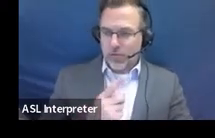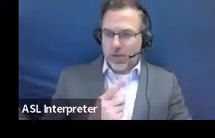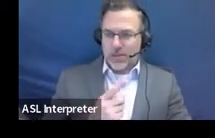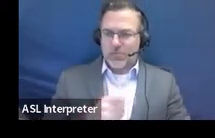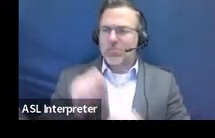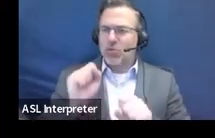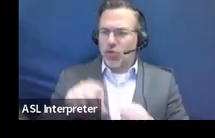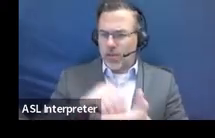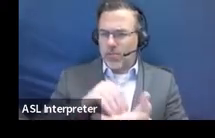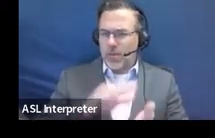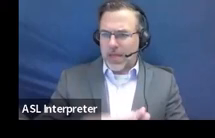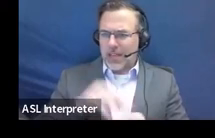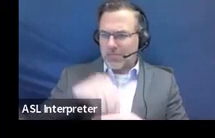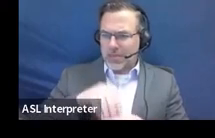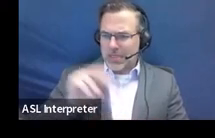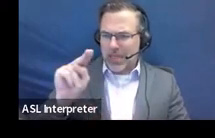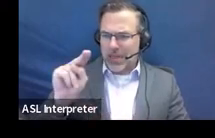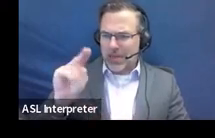in the notes. Yep.